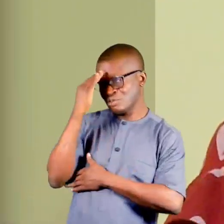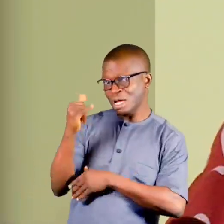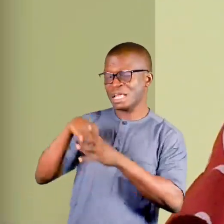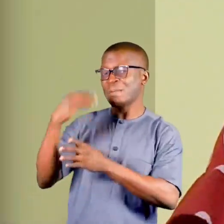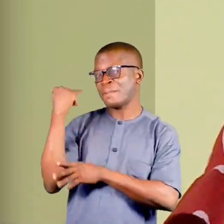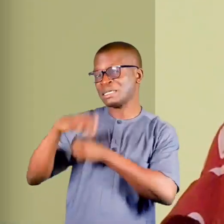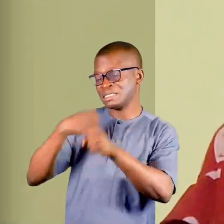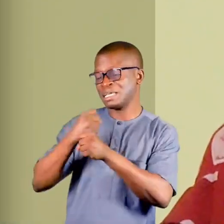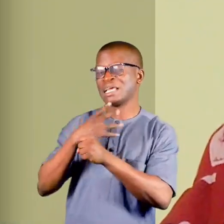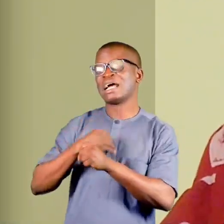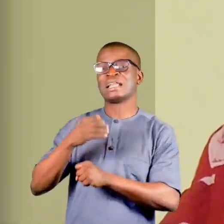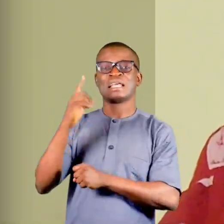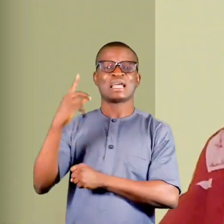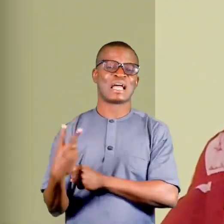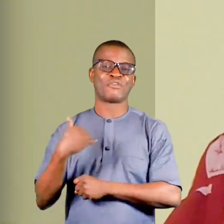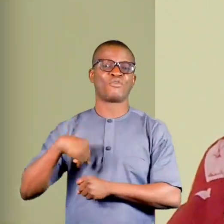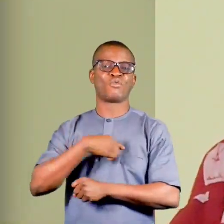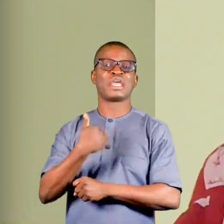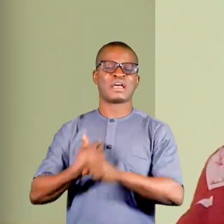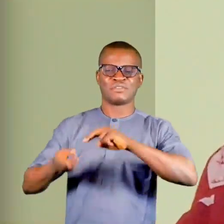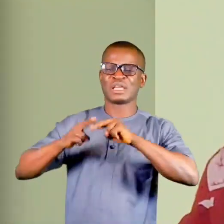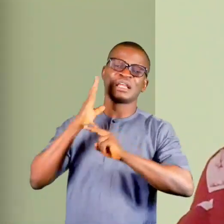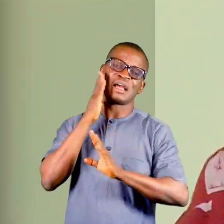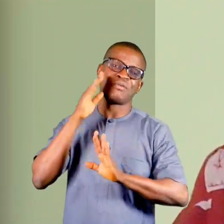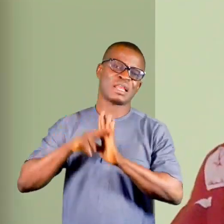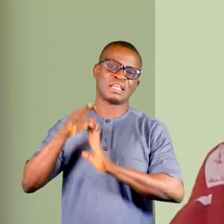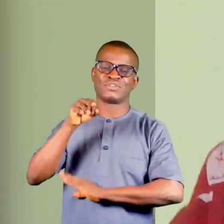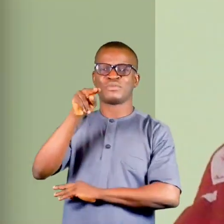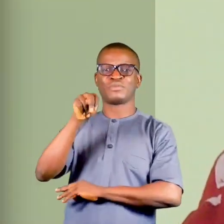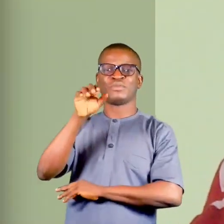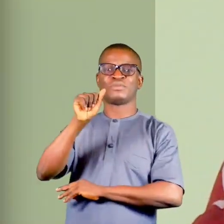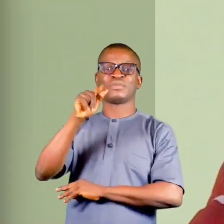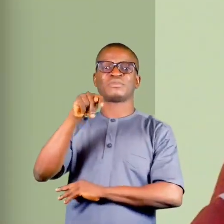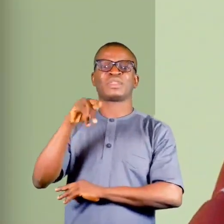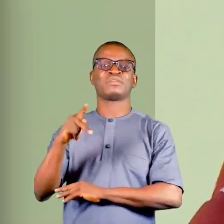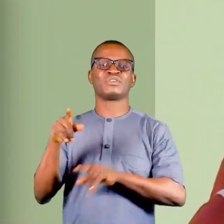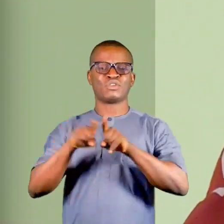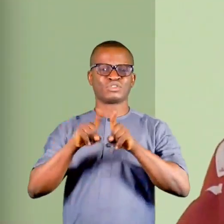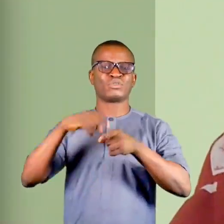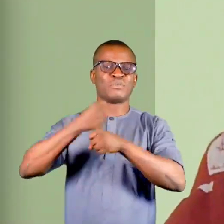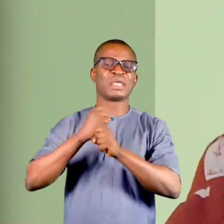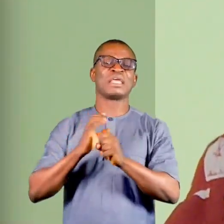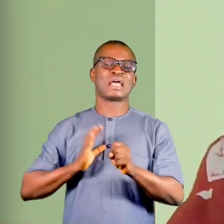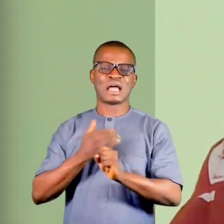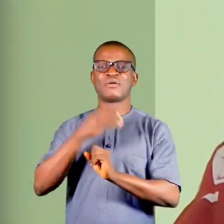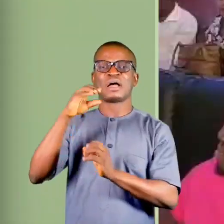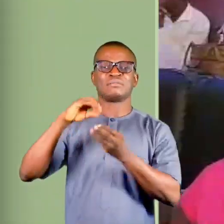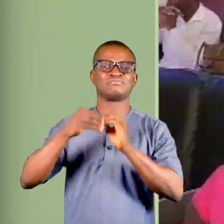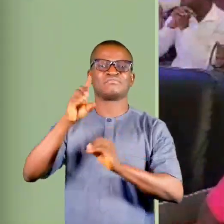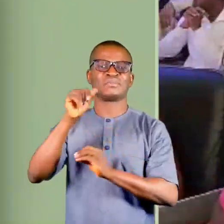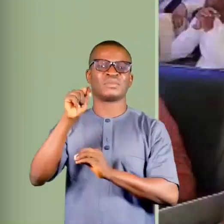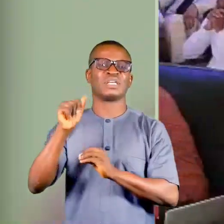which is why in the past year and a half we have been able to enhance the disability of Naptip, as well as make our data